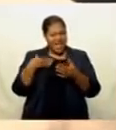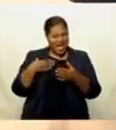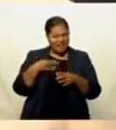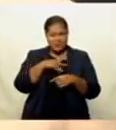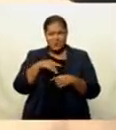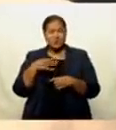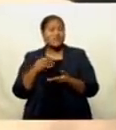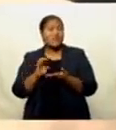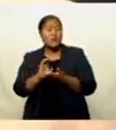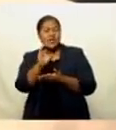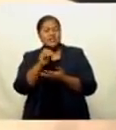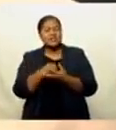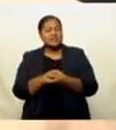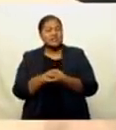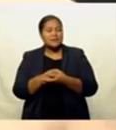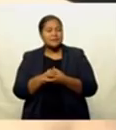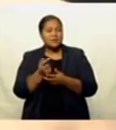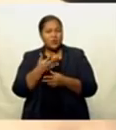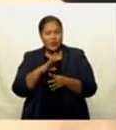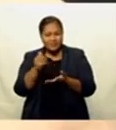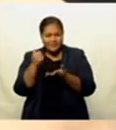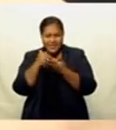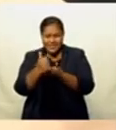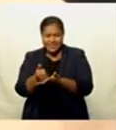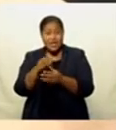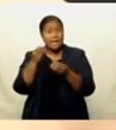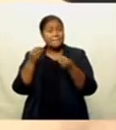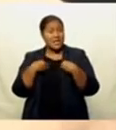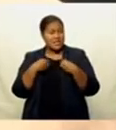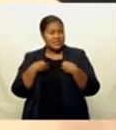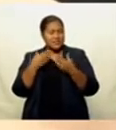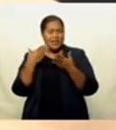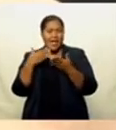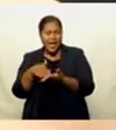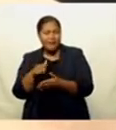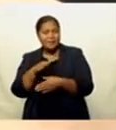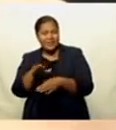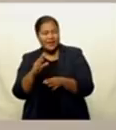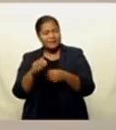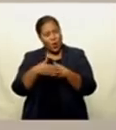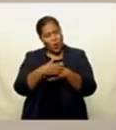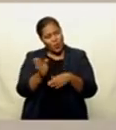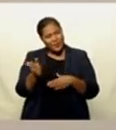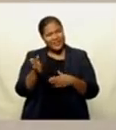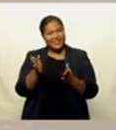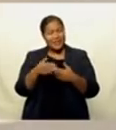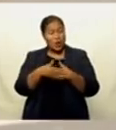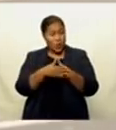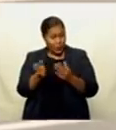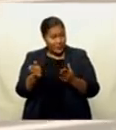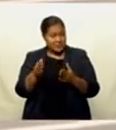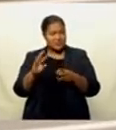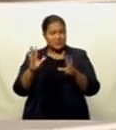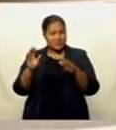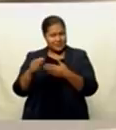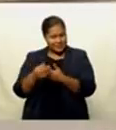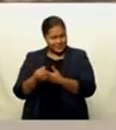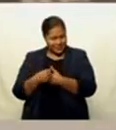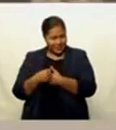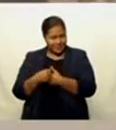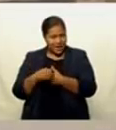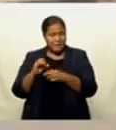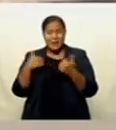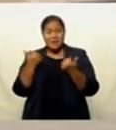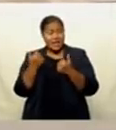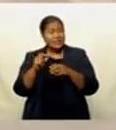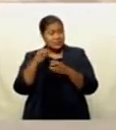to assist those businesses to help open up safely. You know, a lot of the businesses are happy